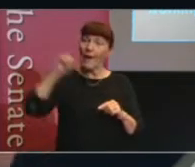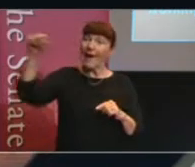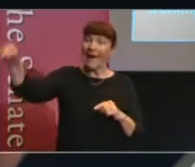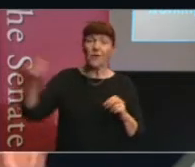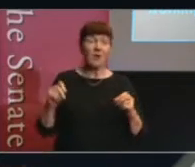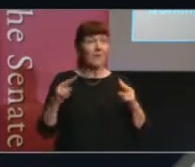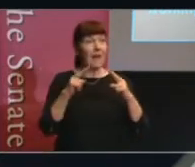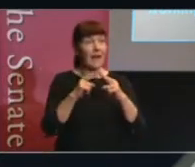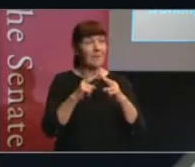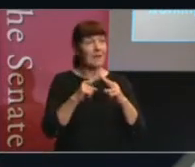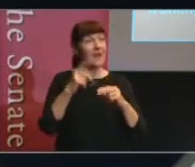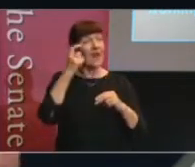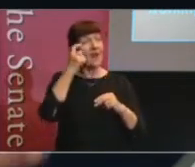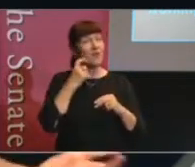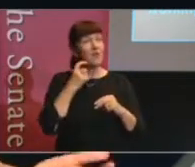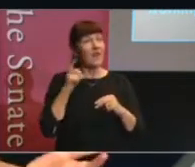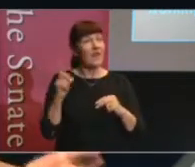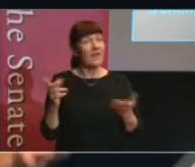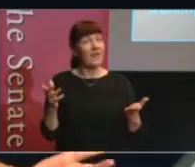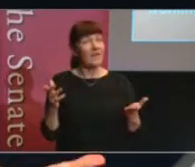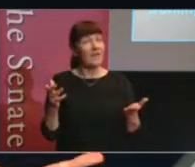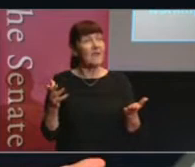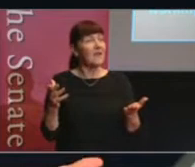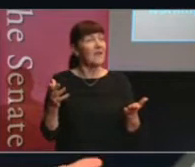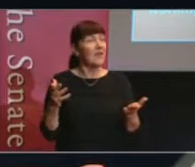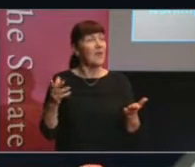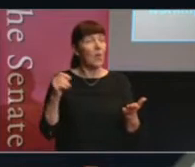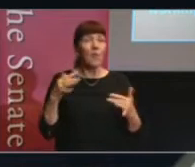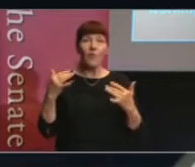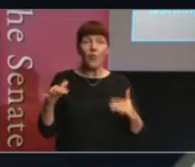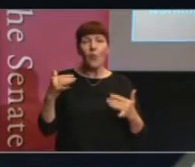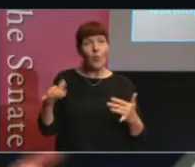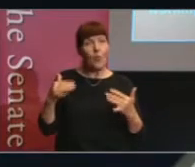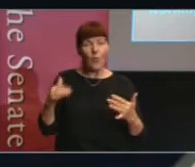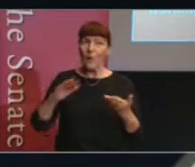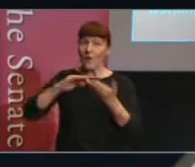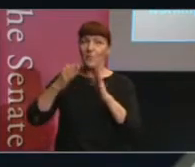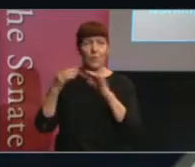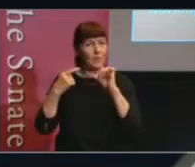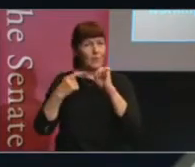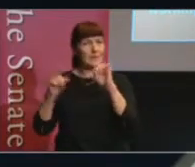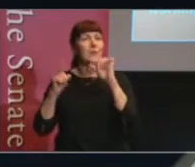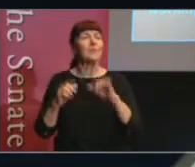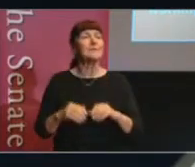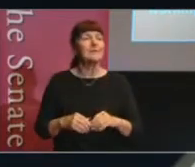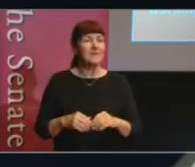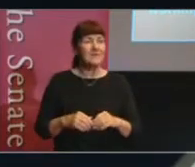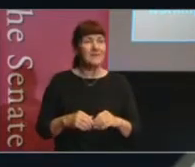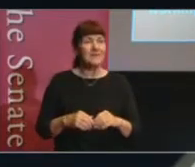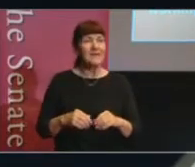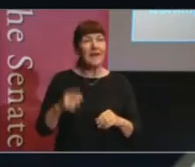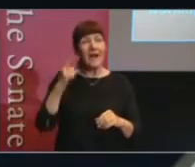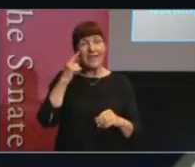parliament and try that on, you have a visceral community reaction to that. And I think that's part of